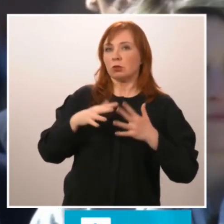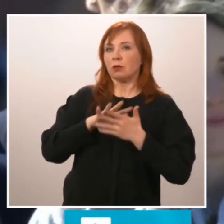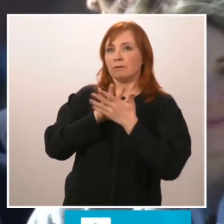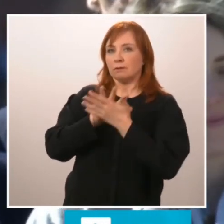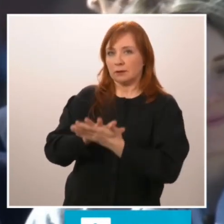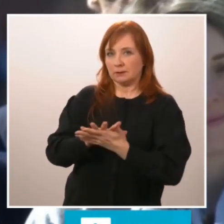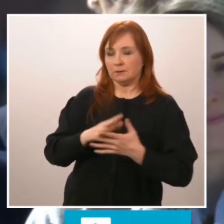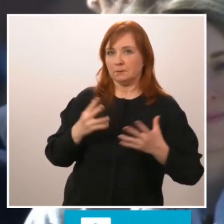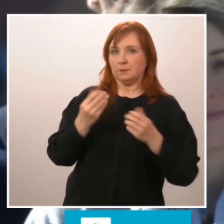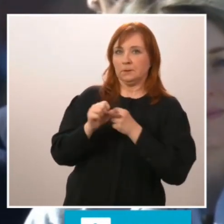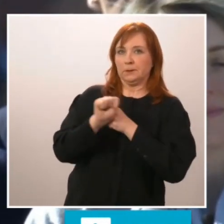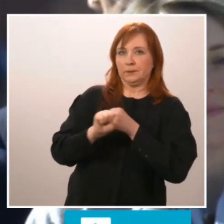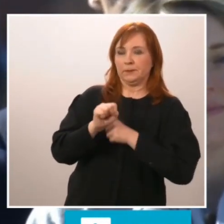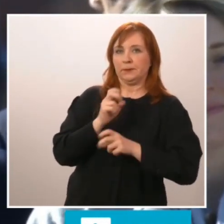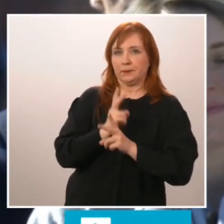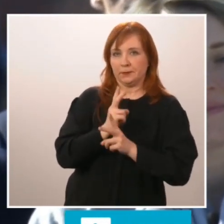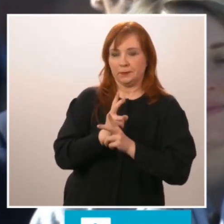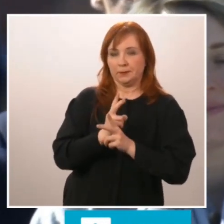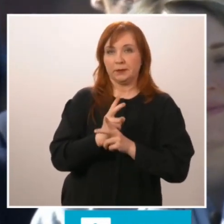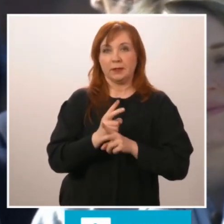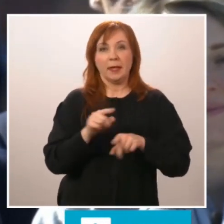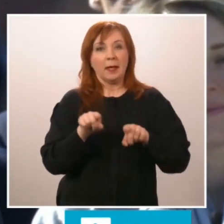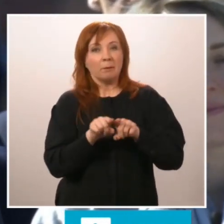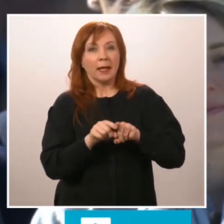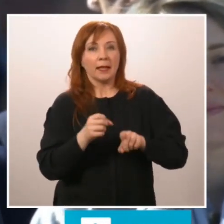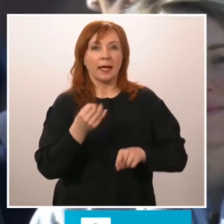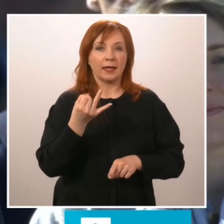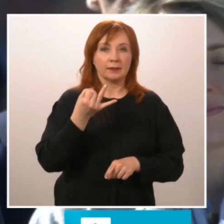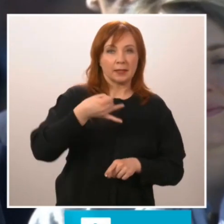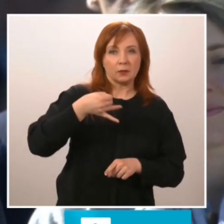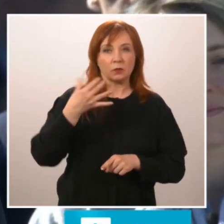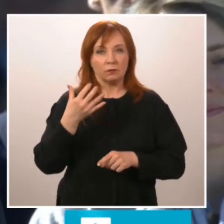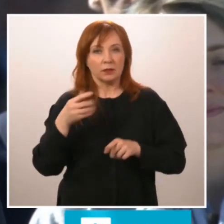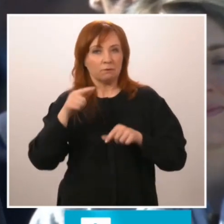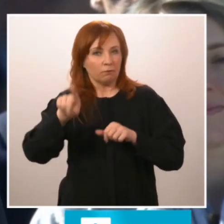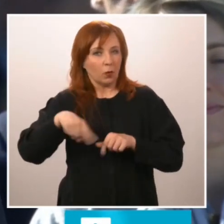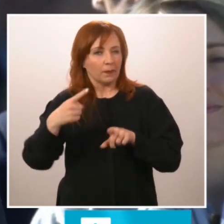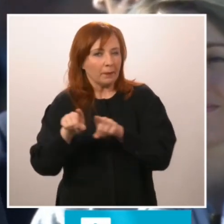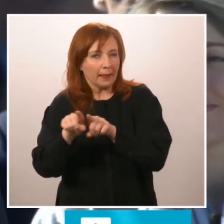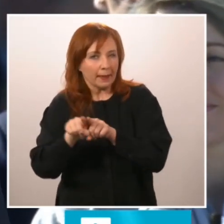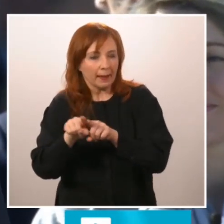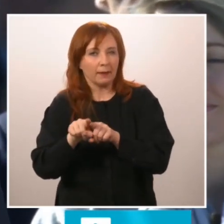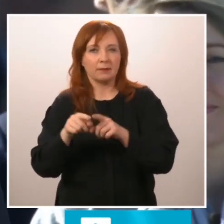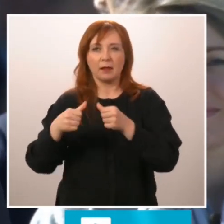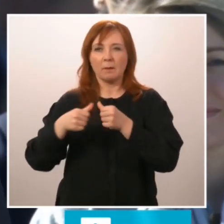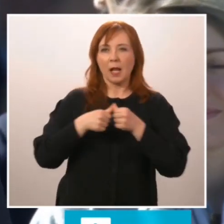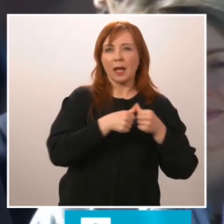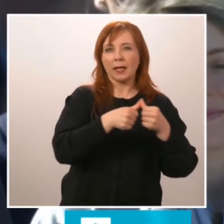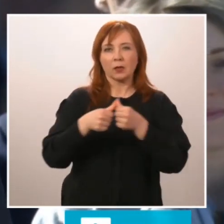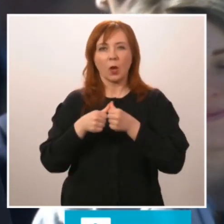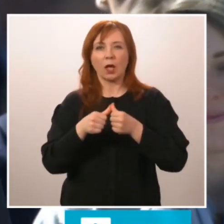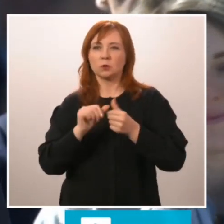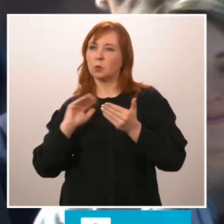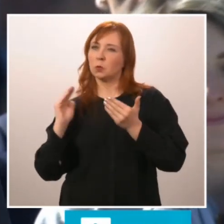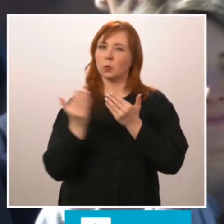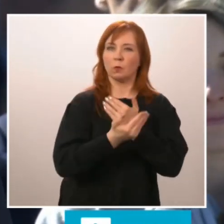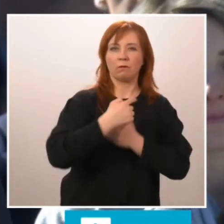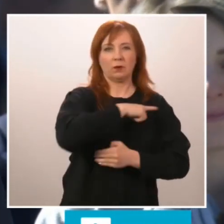almost 75 years, this Great Alliance has shielded our nations,